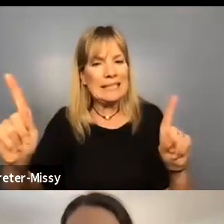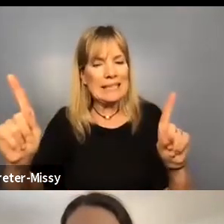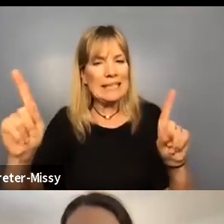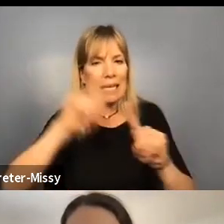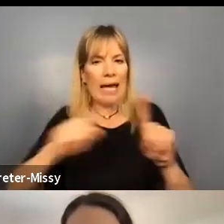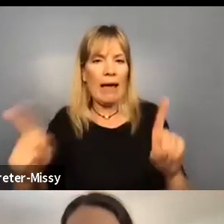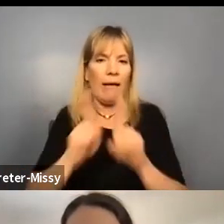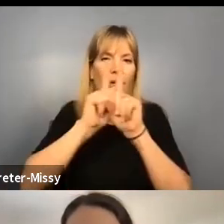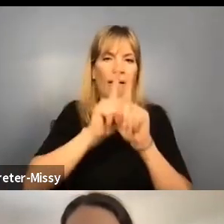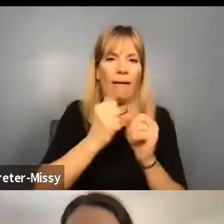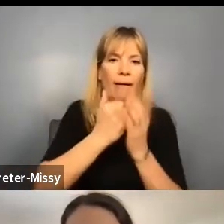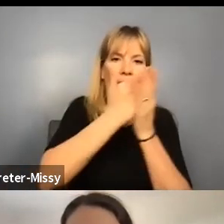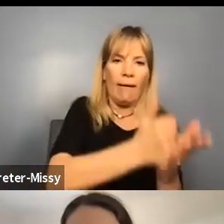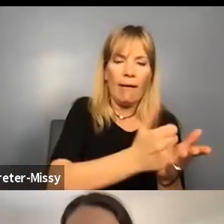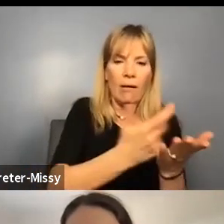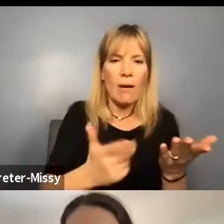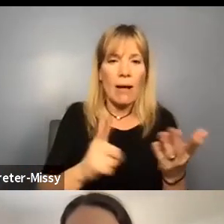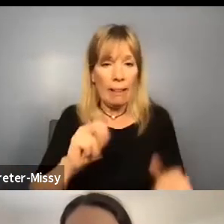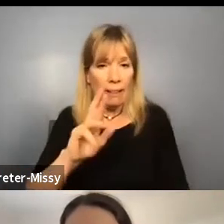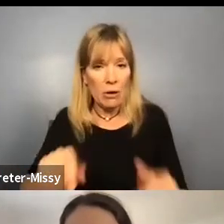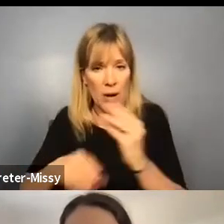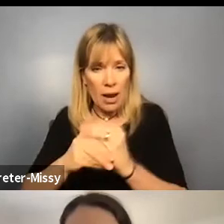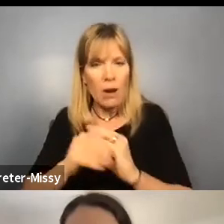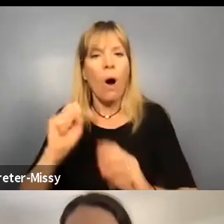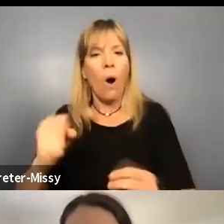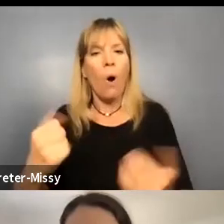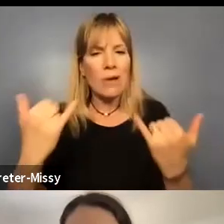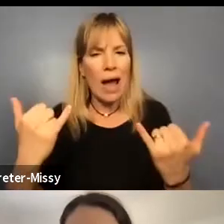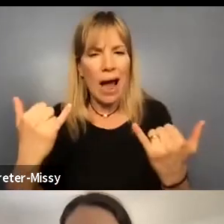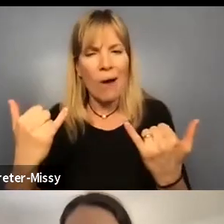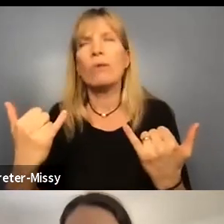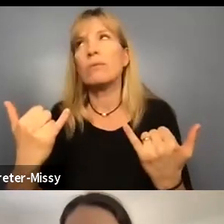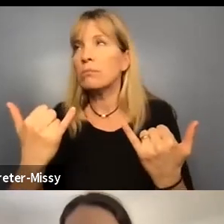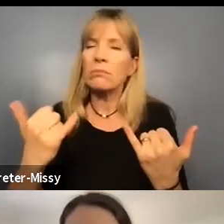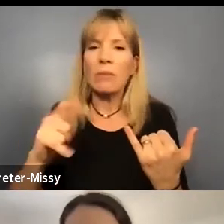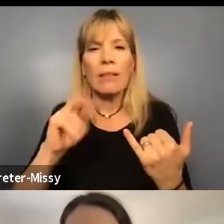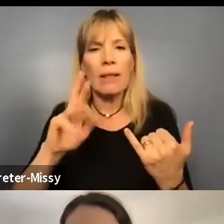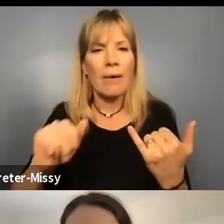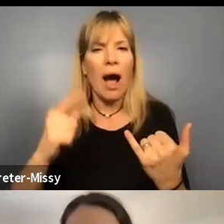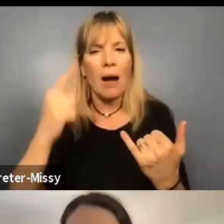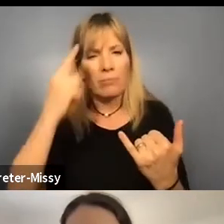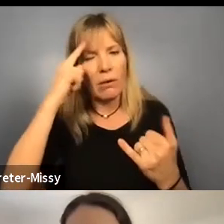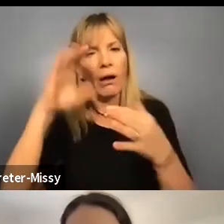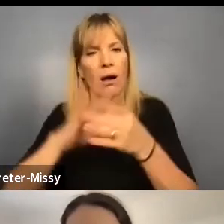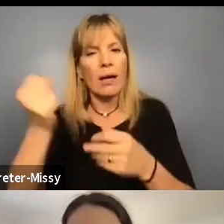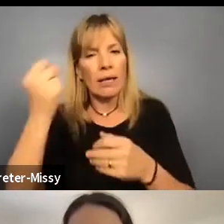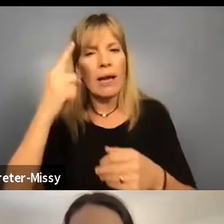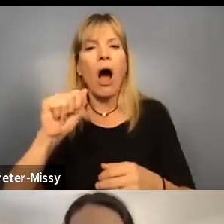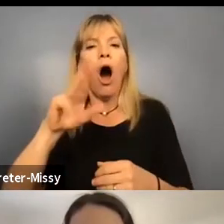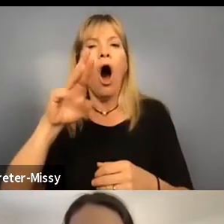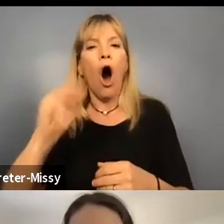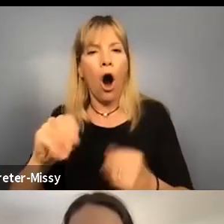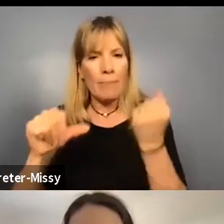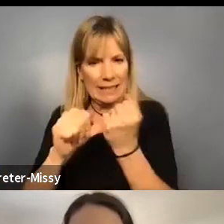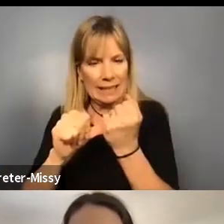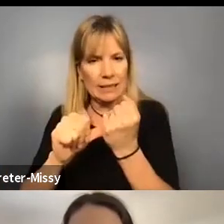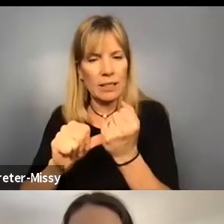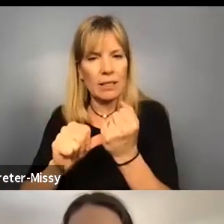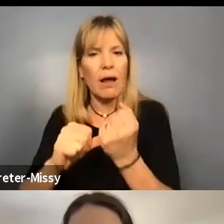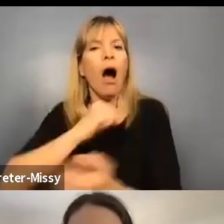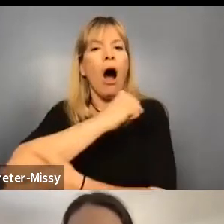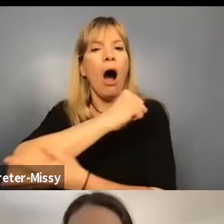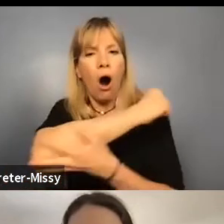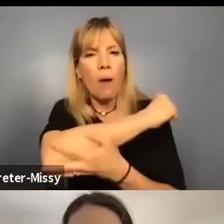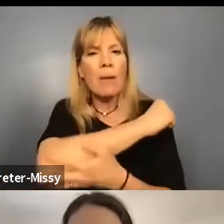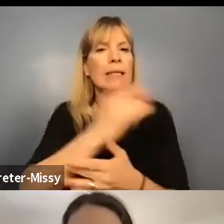Larry, do you want to say anything else? Yeah. You know, I, now that you're, I'm kind of connecting arm assist also means sighted